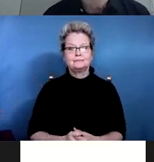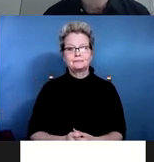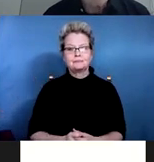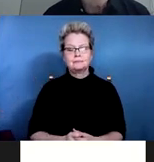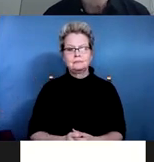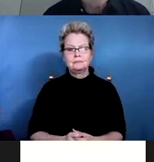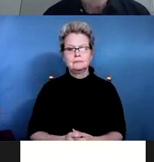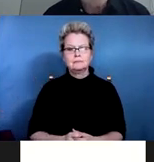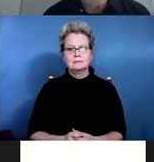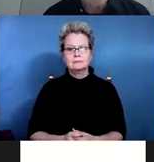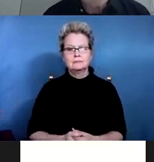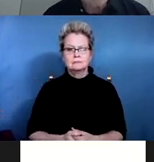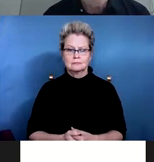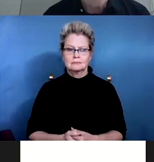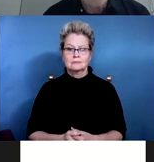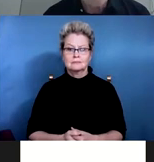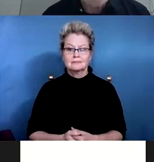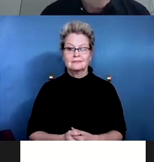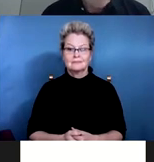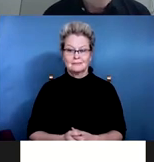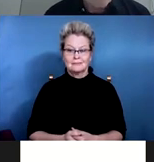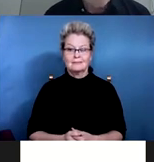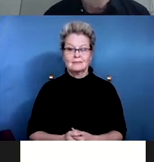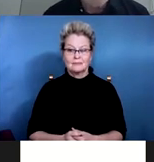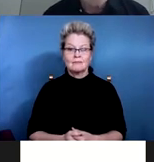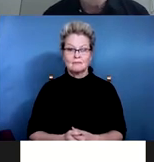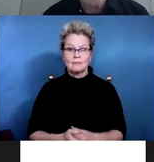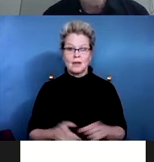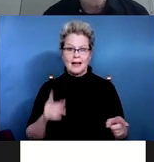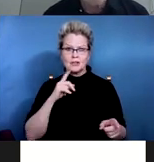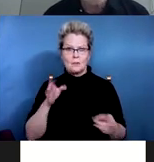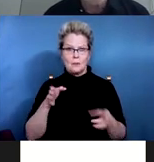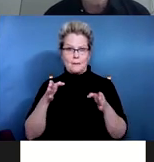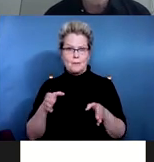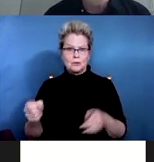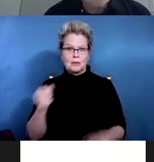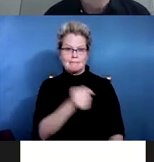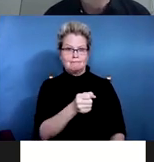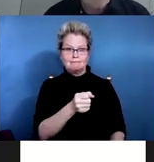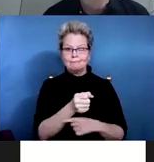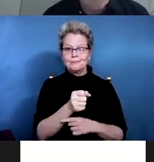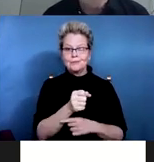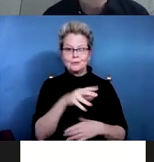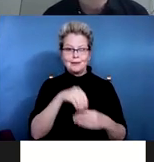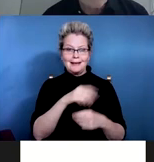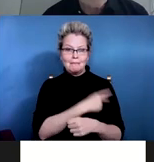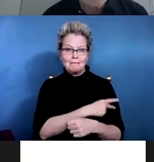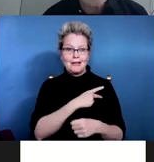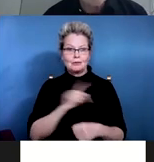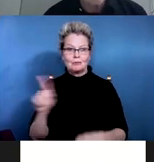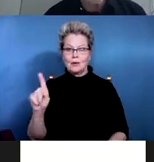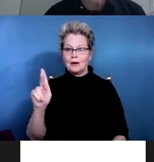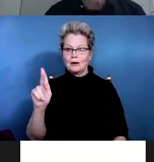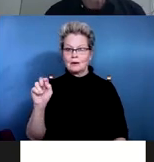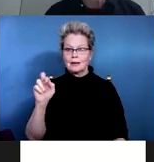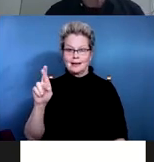And they are obviously admitted to inpatient services at Kessler Institute,